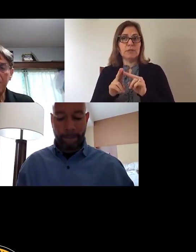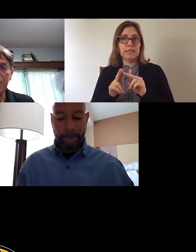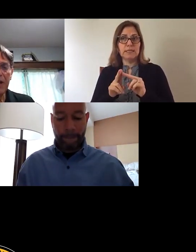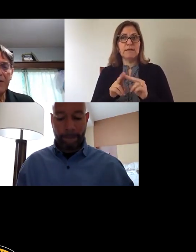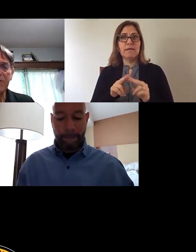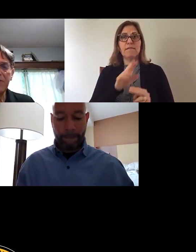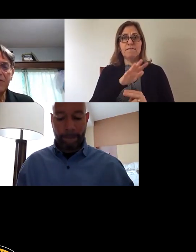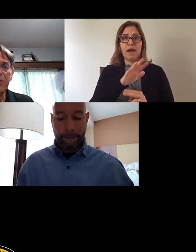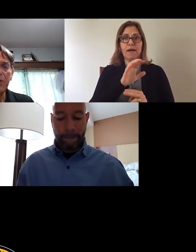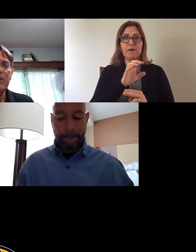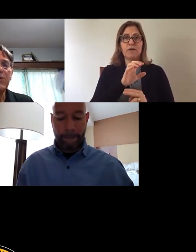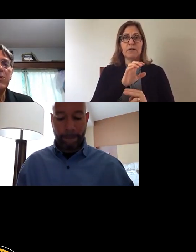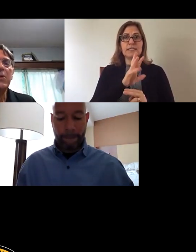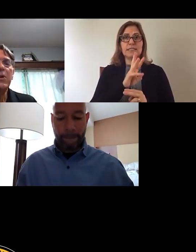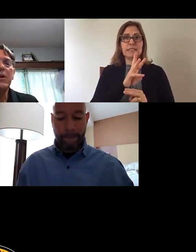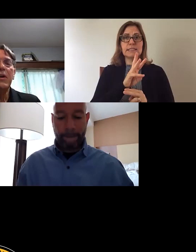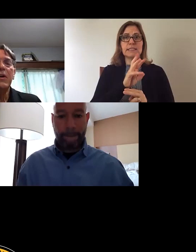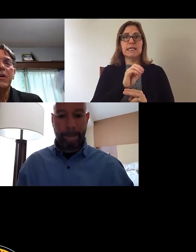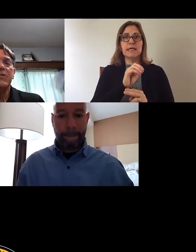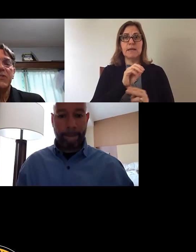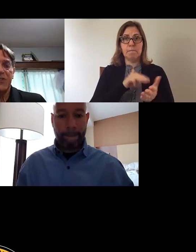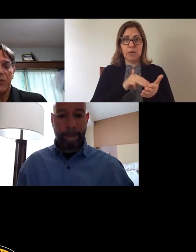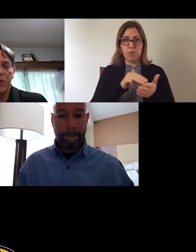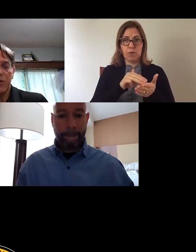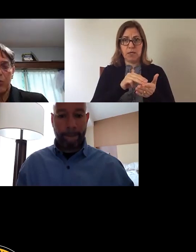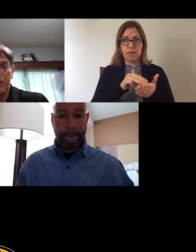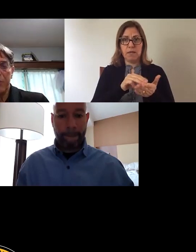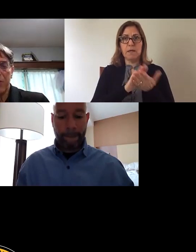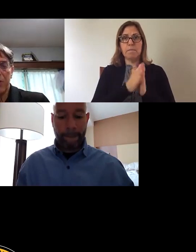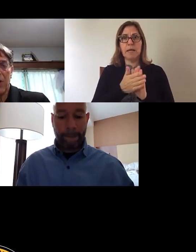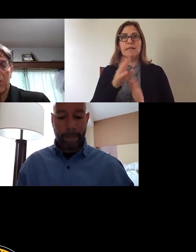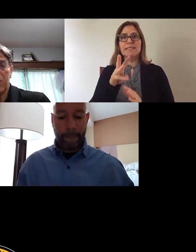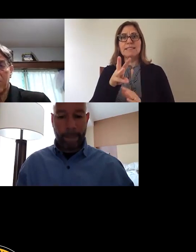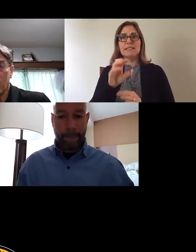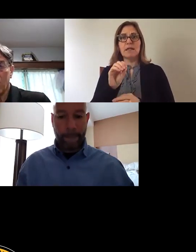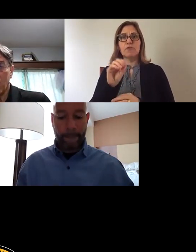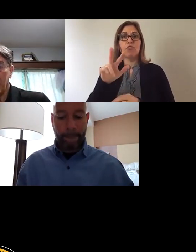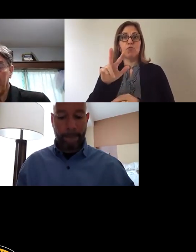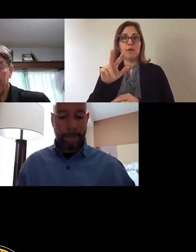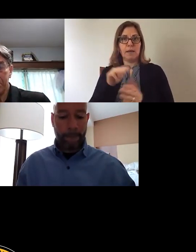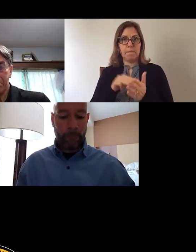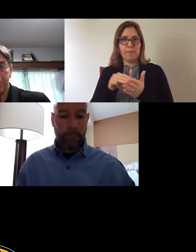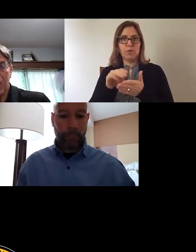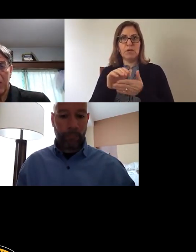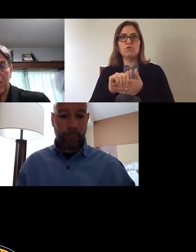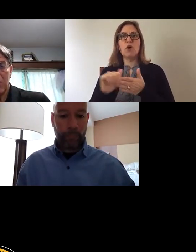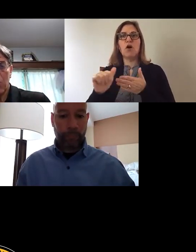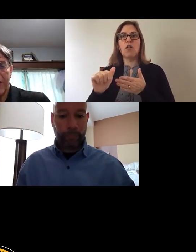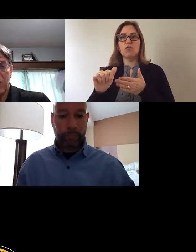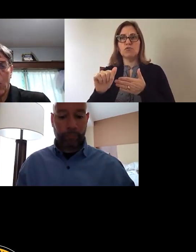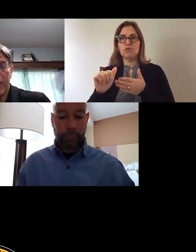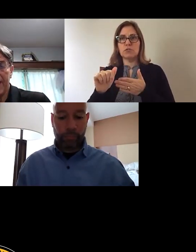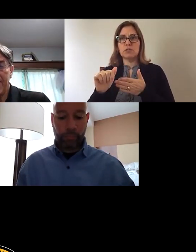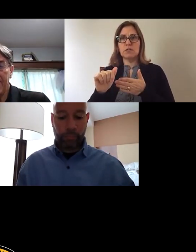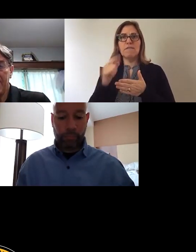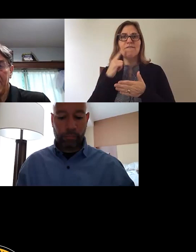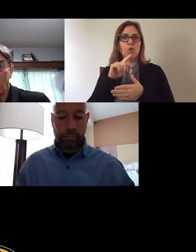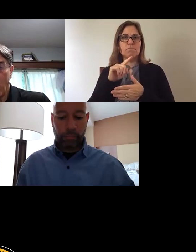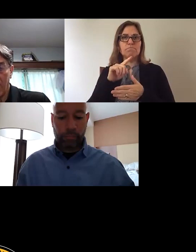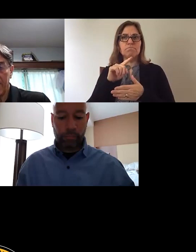$560 million to $603 million for, um, 2021.